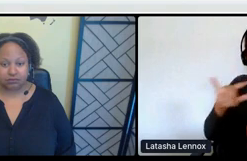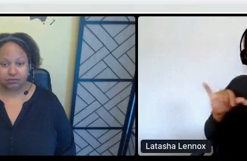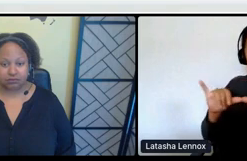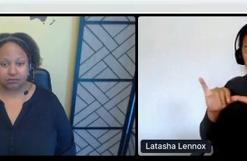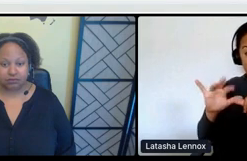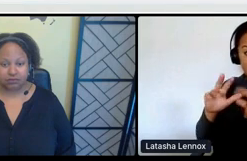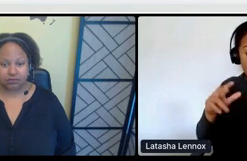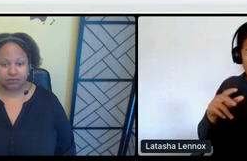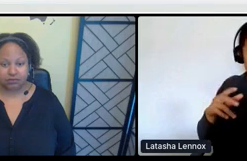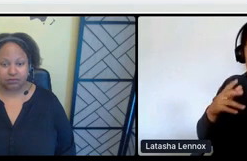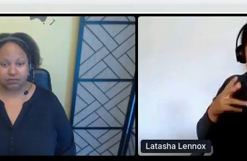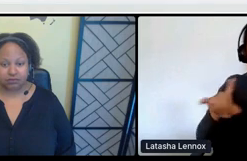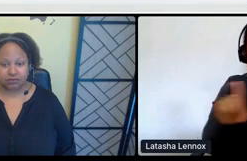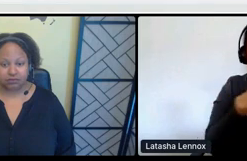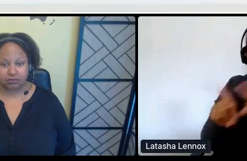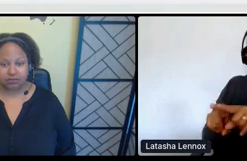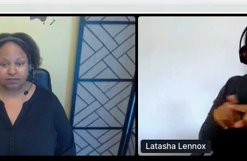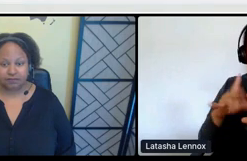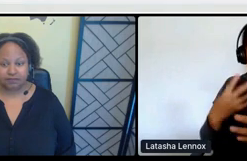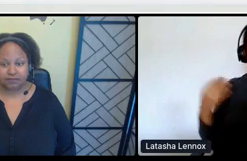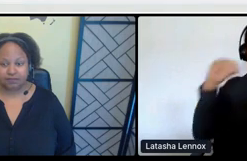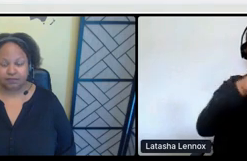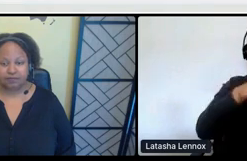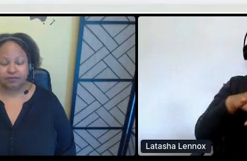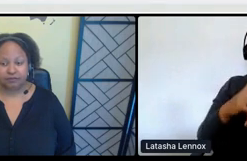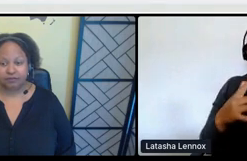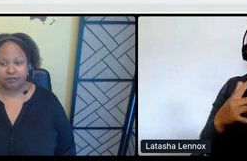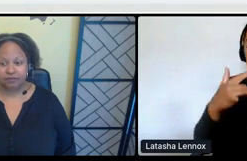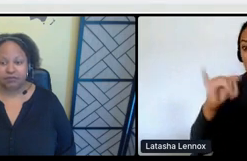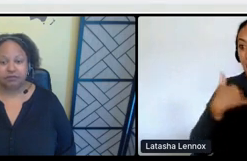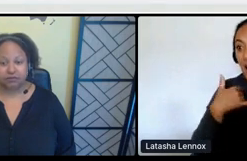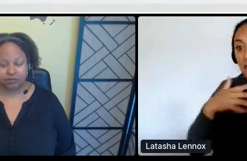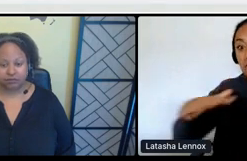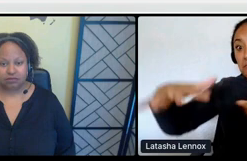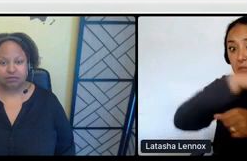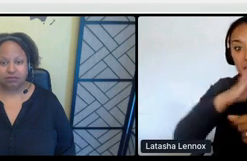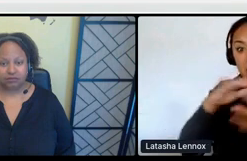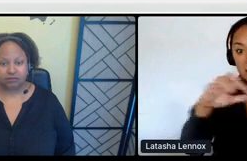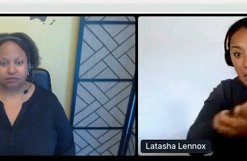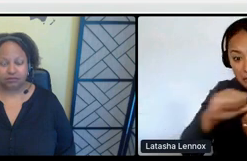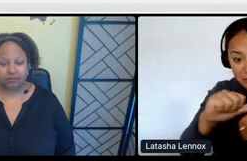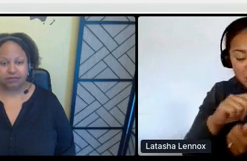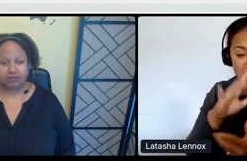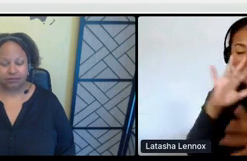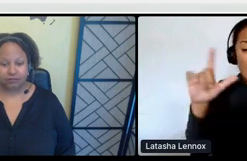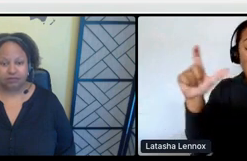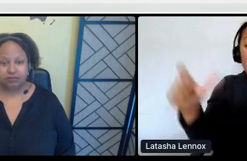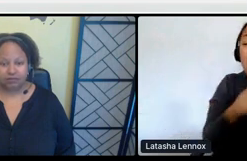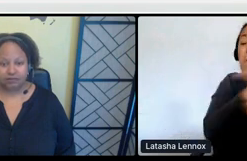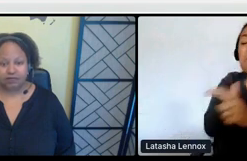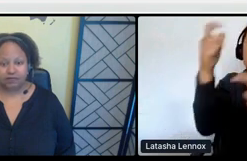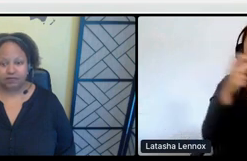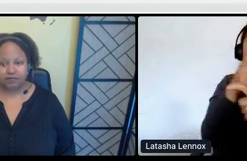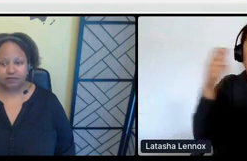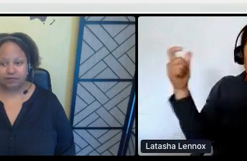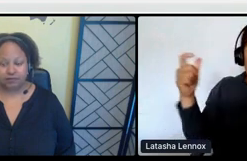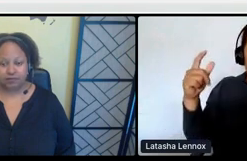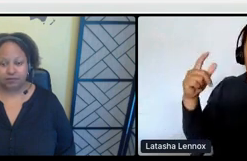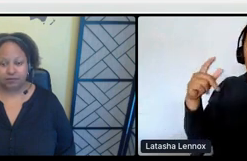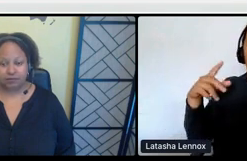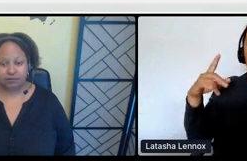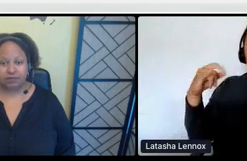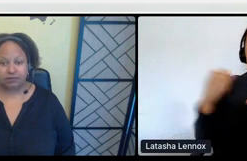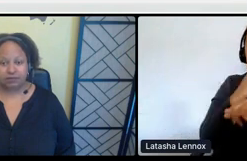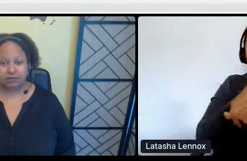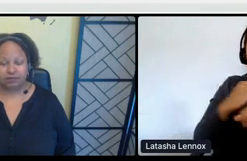about the impact zone that we're talking about and why it is one of the largest industrial, um, sites in the world and why it needs to